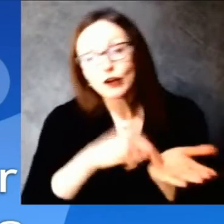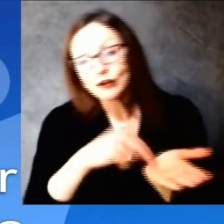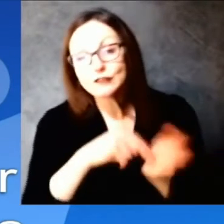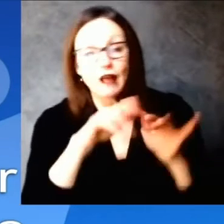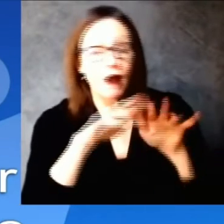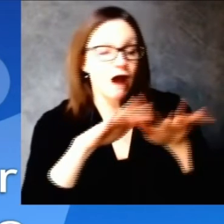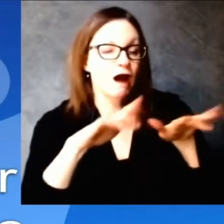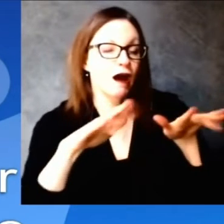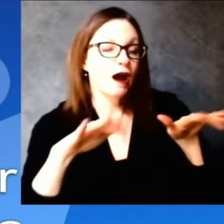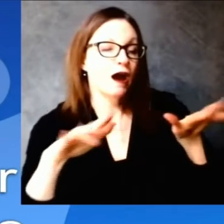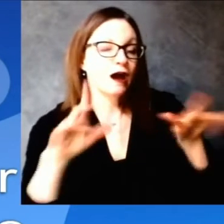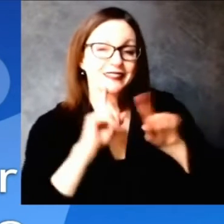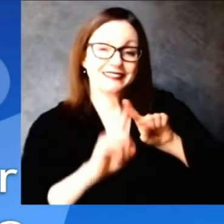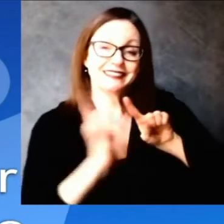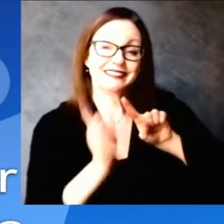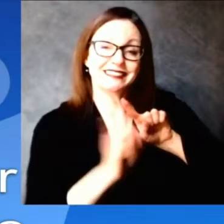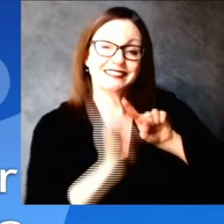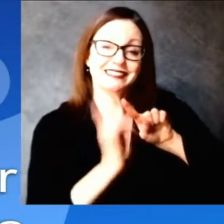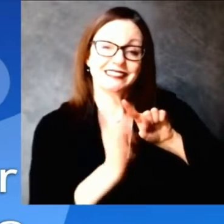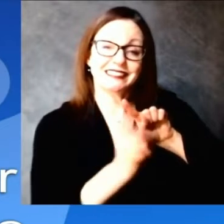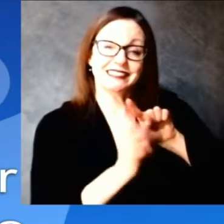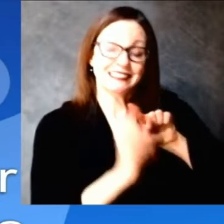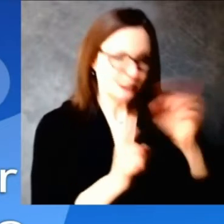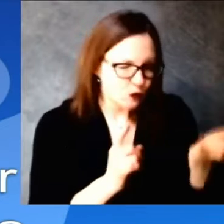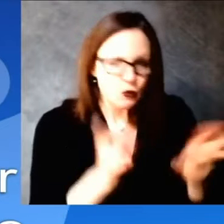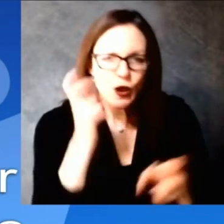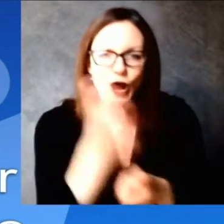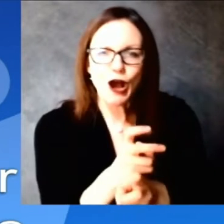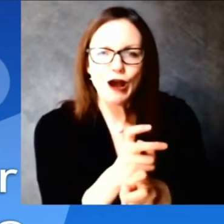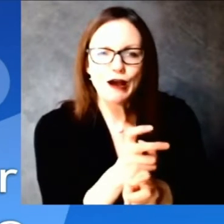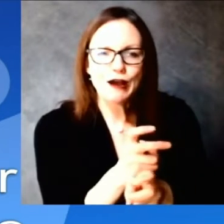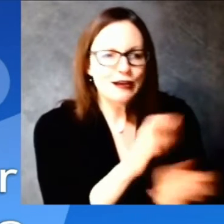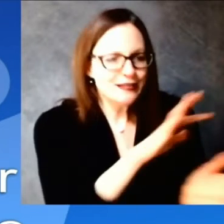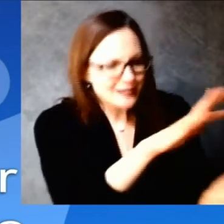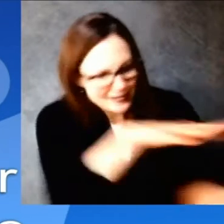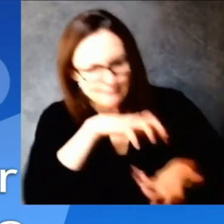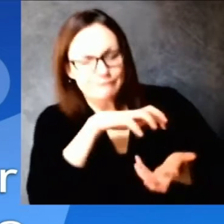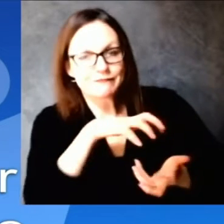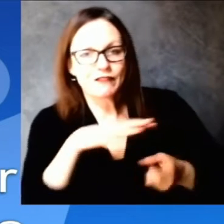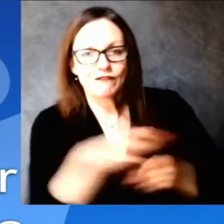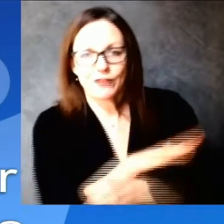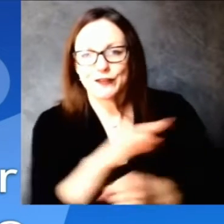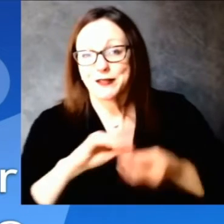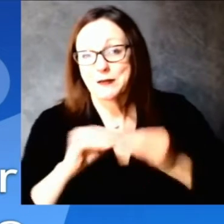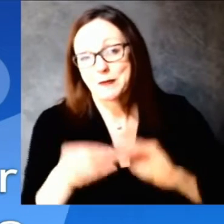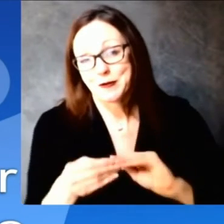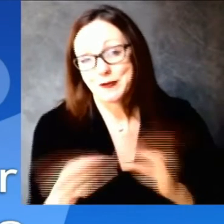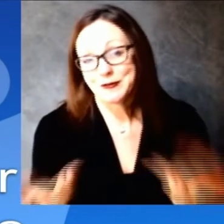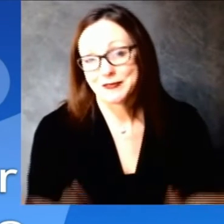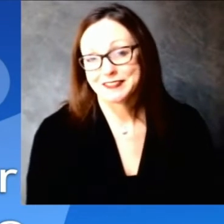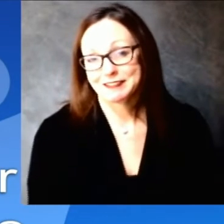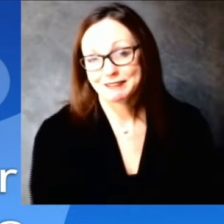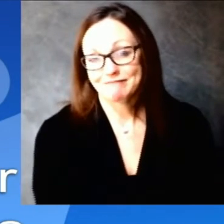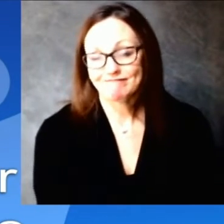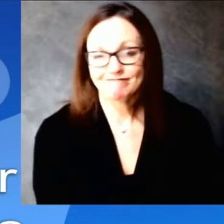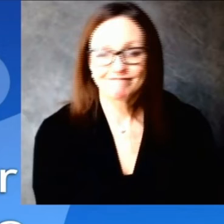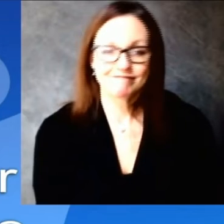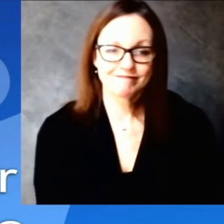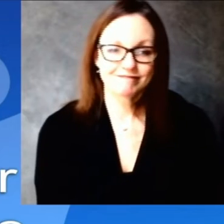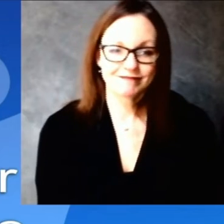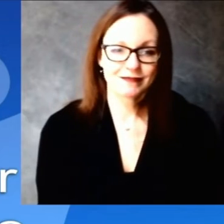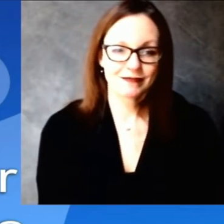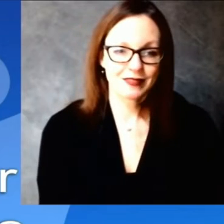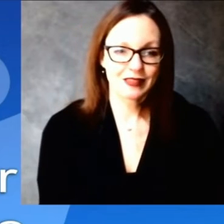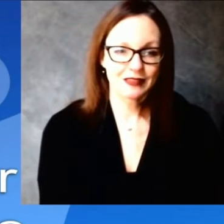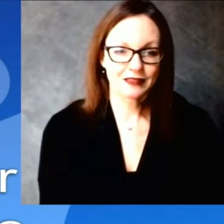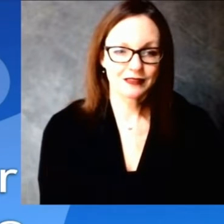hi thanks for taking the call as always um wisconsin's more rural counties have had the highest rates of vaccination like in iron and also the lowest